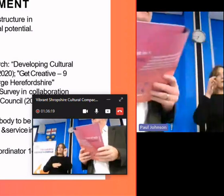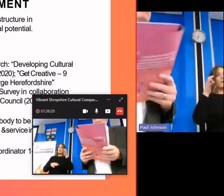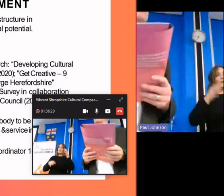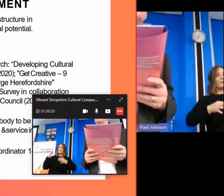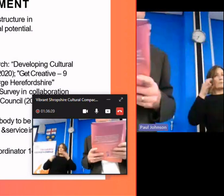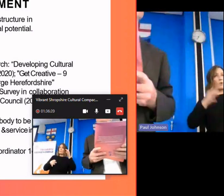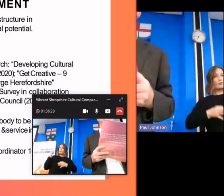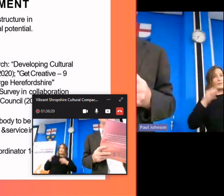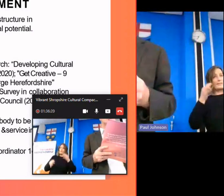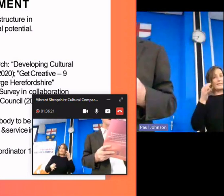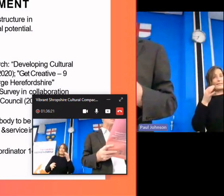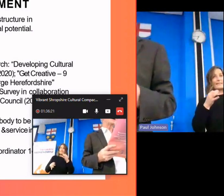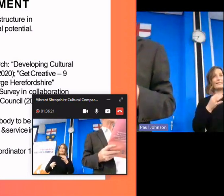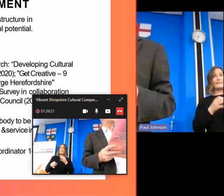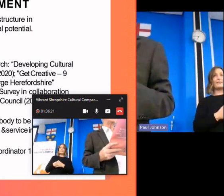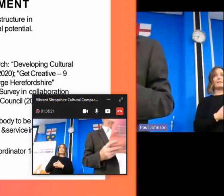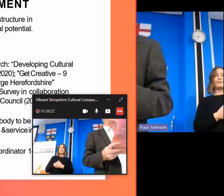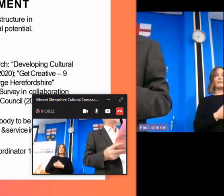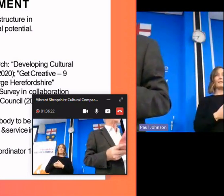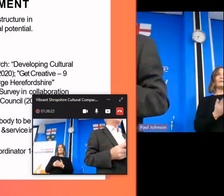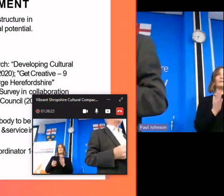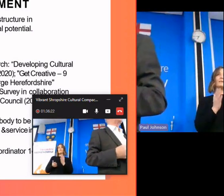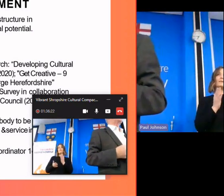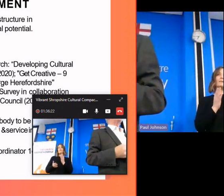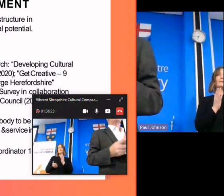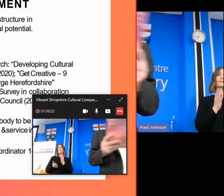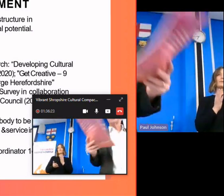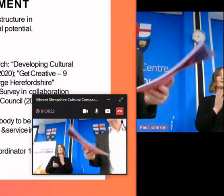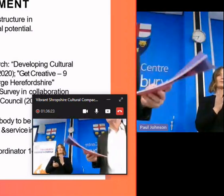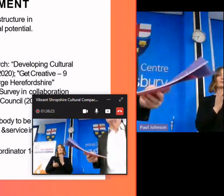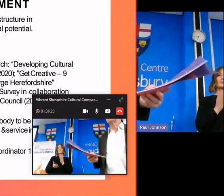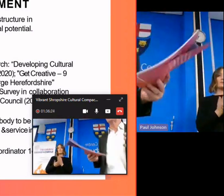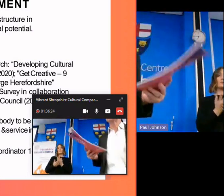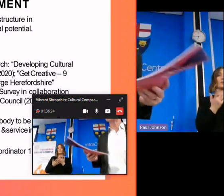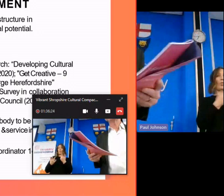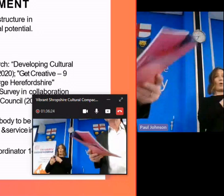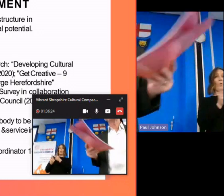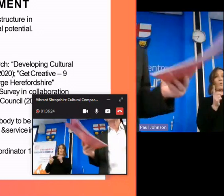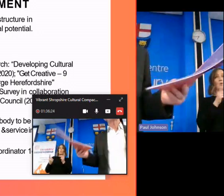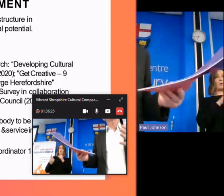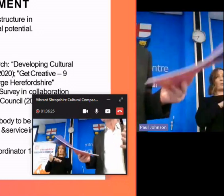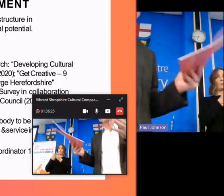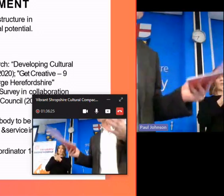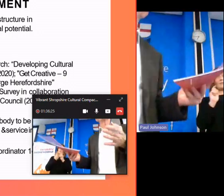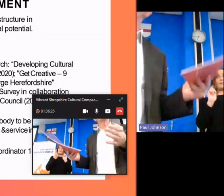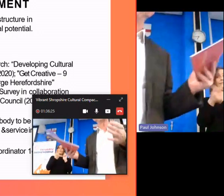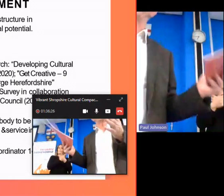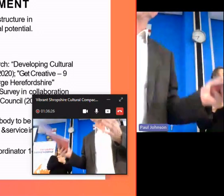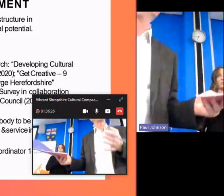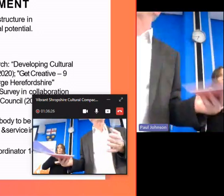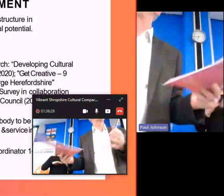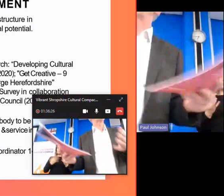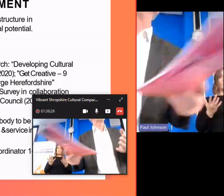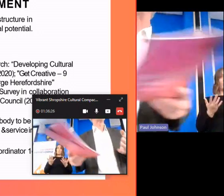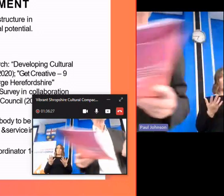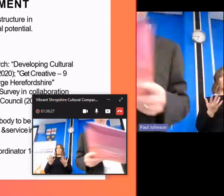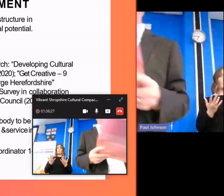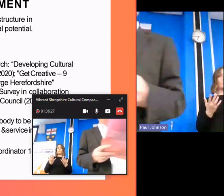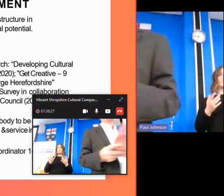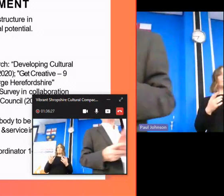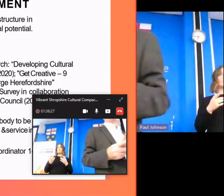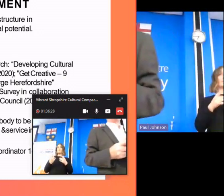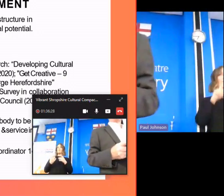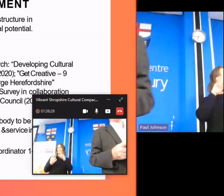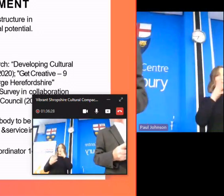um of course um is really about those underserved communities everybody can is can have a right